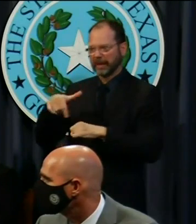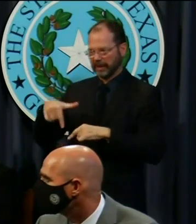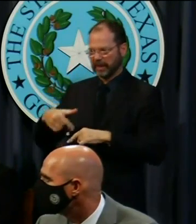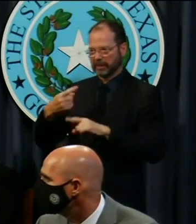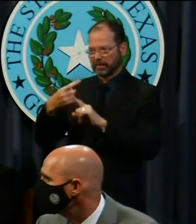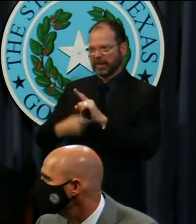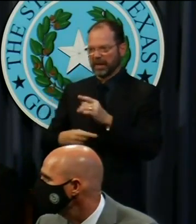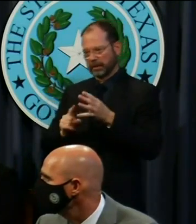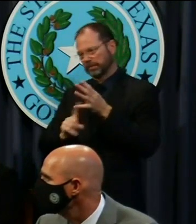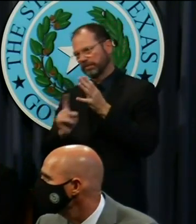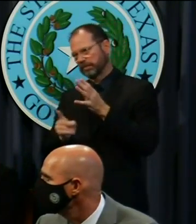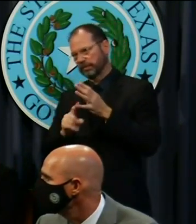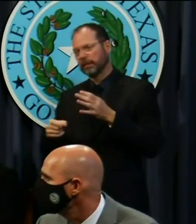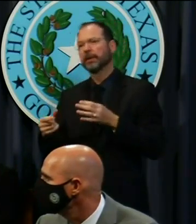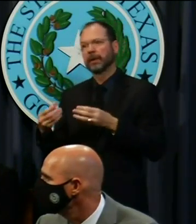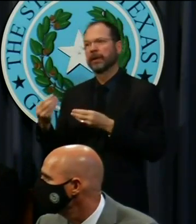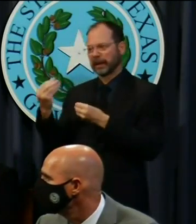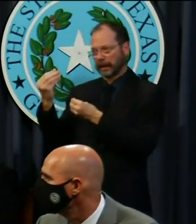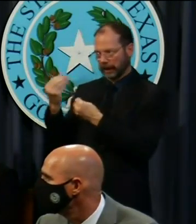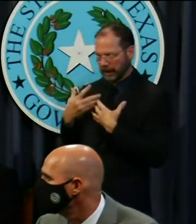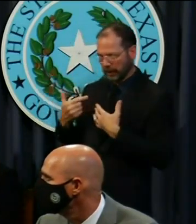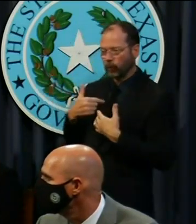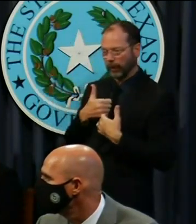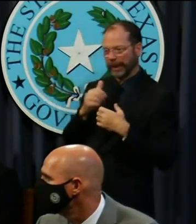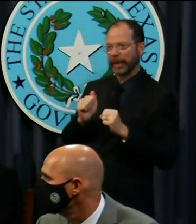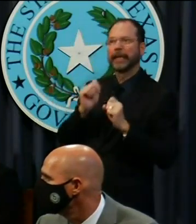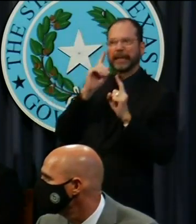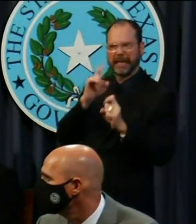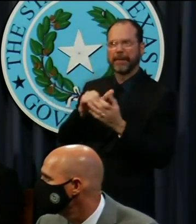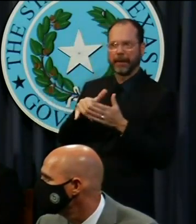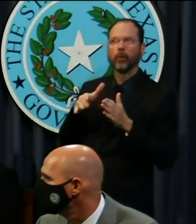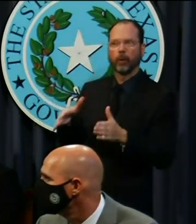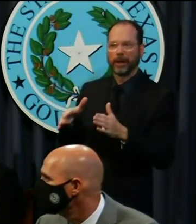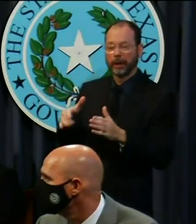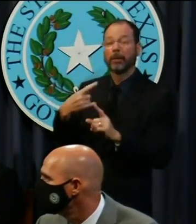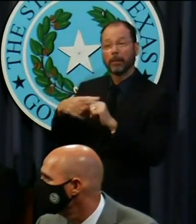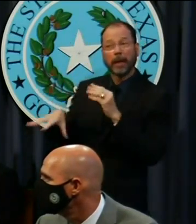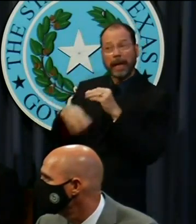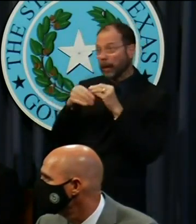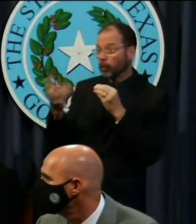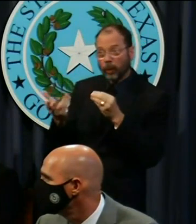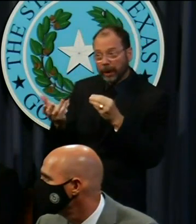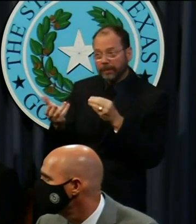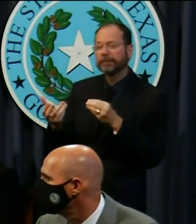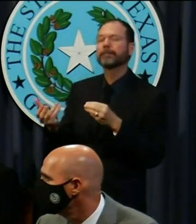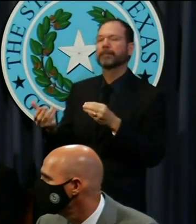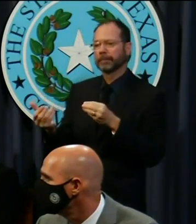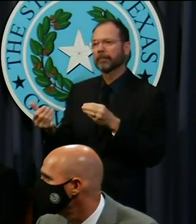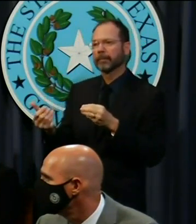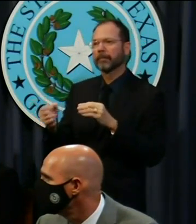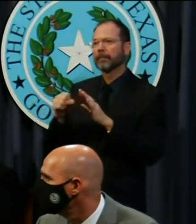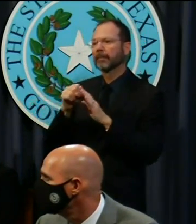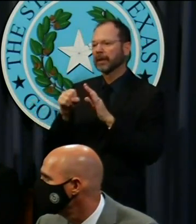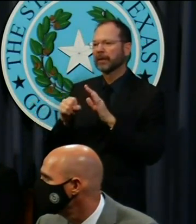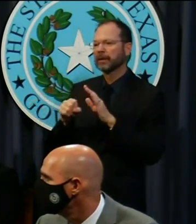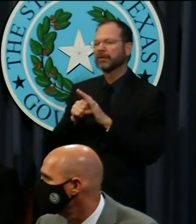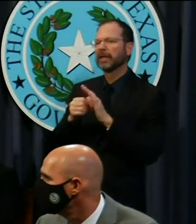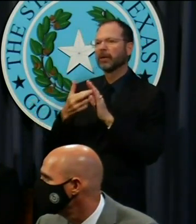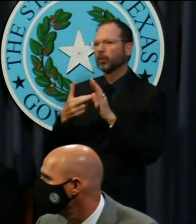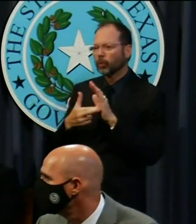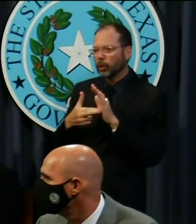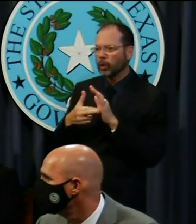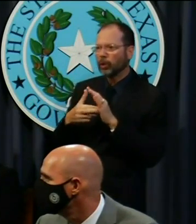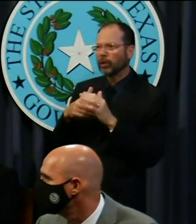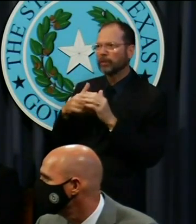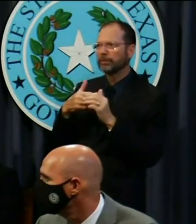month. And we are being provided the testing capability to do that. And then in addition to that, we're using state-based protocols that mimic